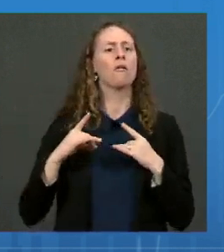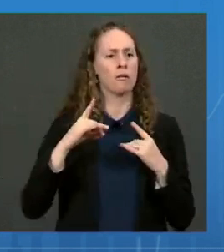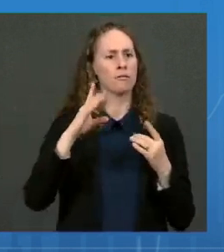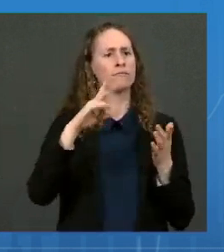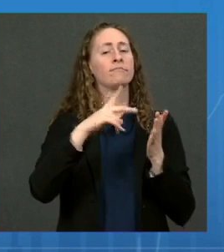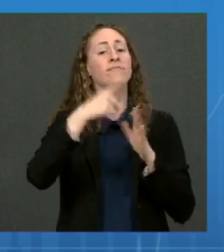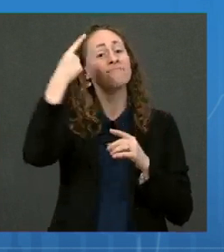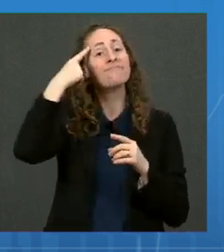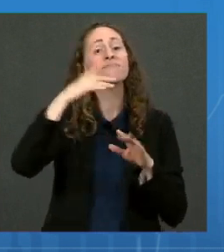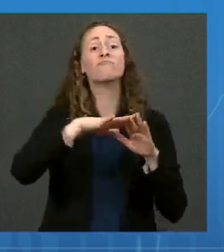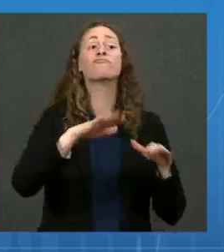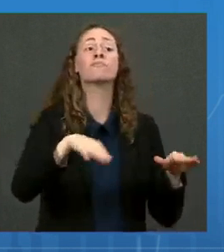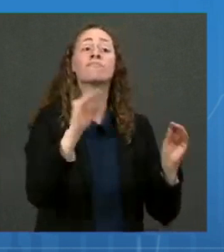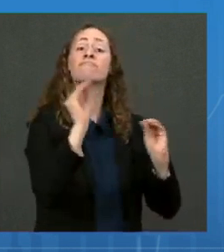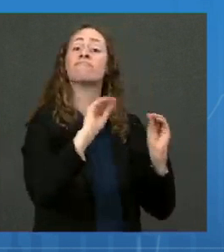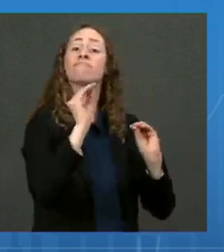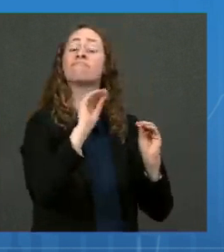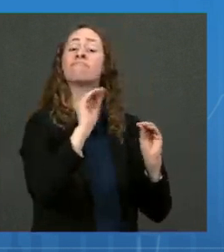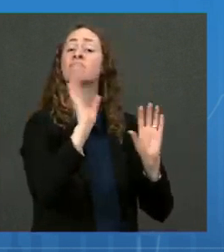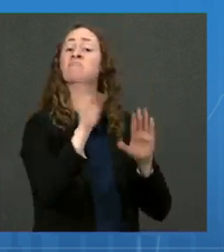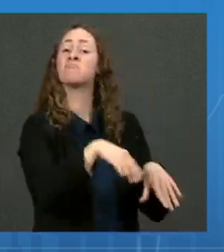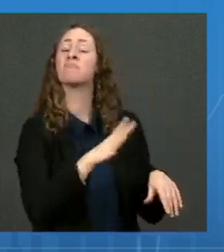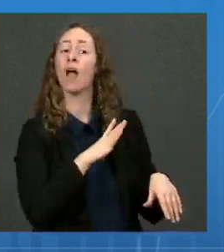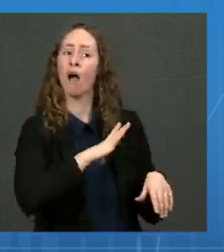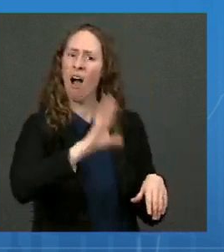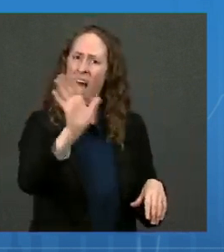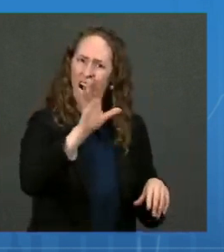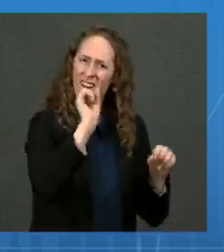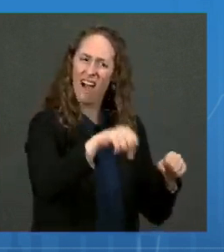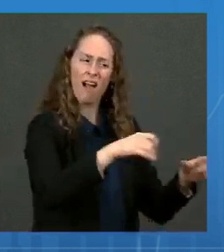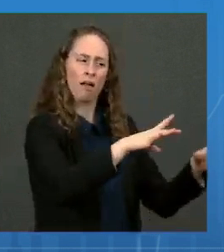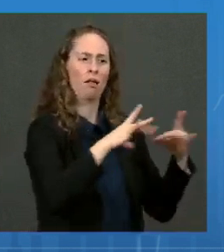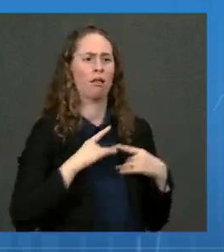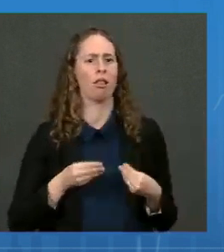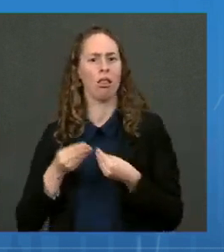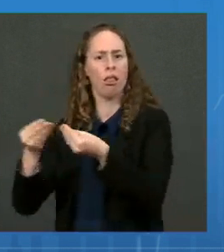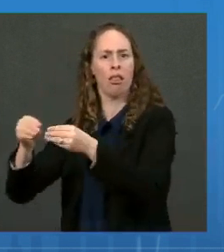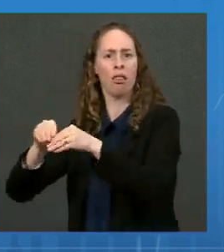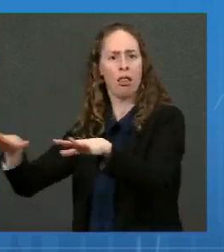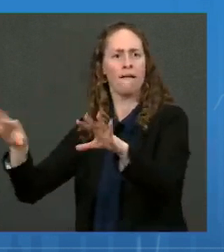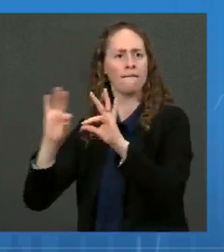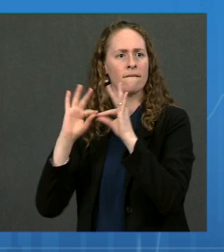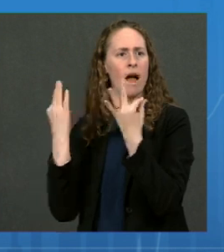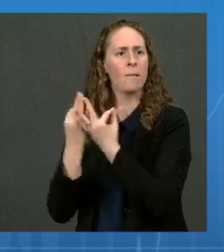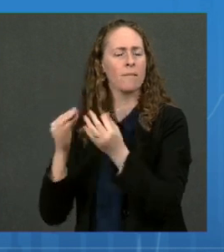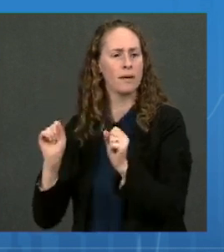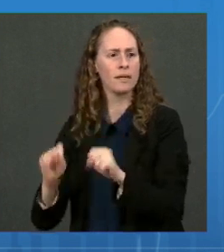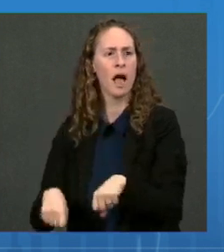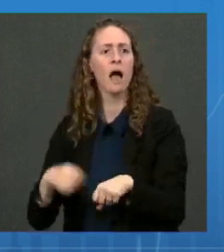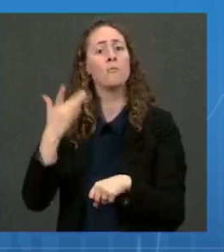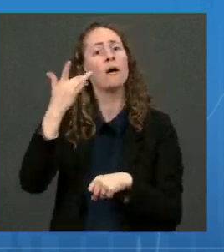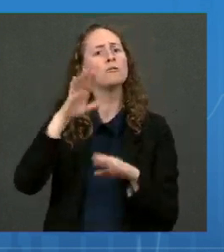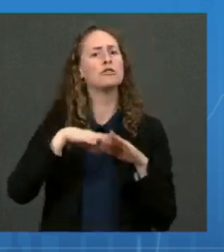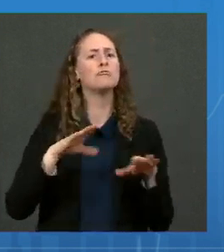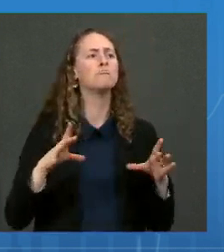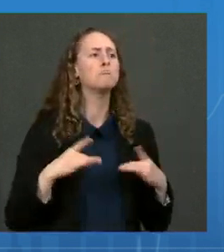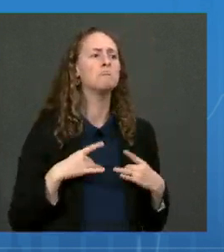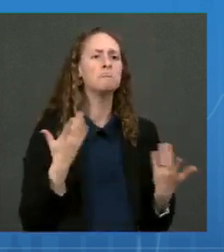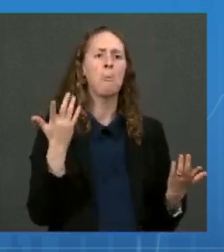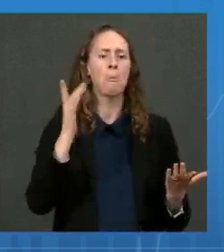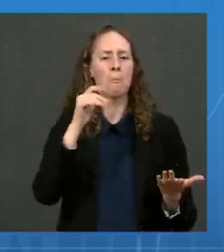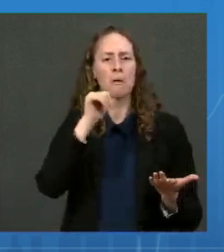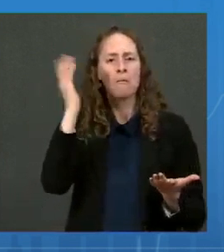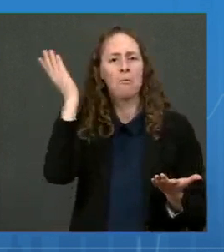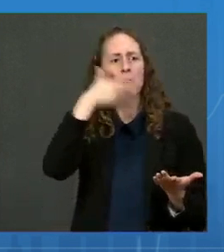risk to people of all ages. Children were more likely to be asymptomatic than adults. A second study